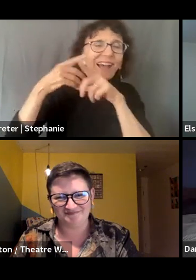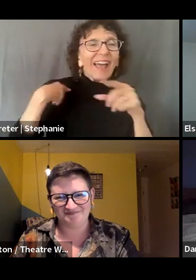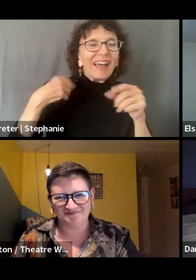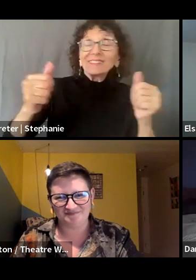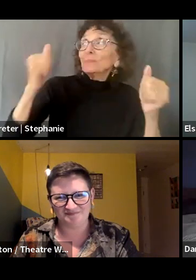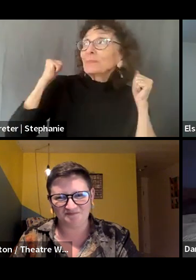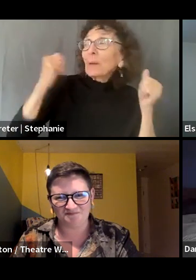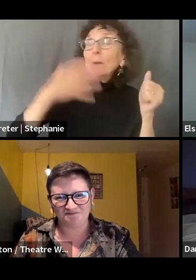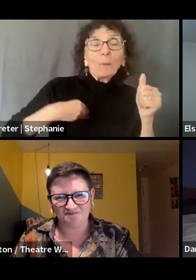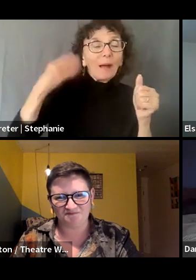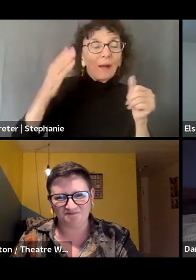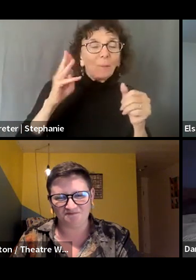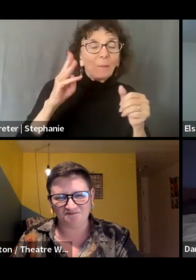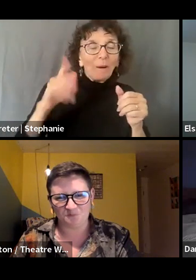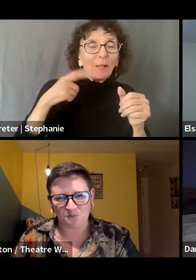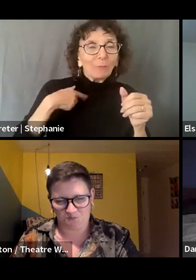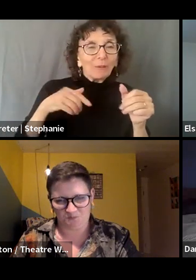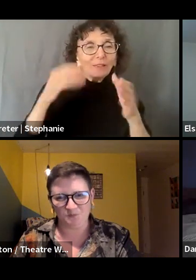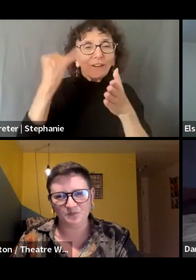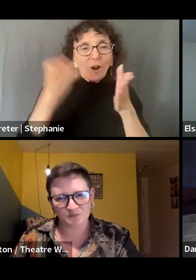of art and some bookshelves.